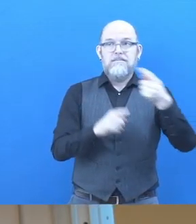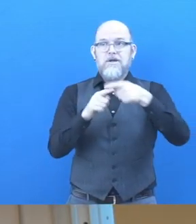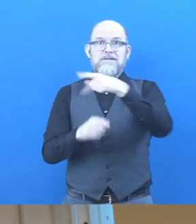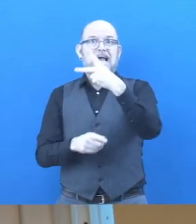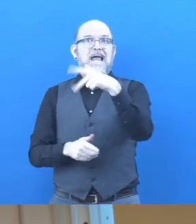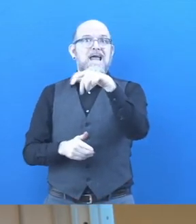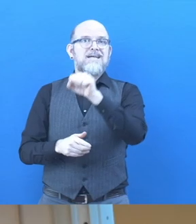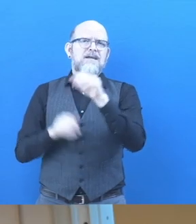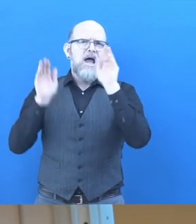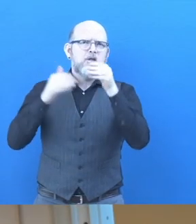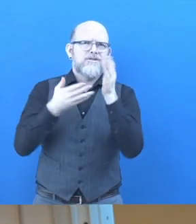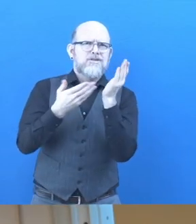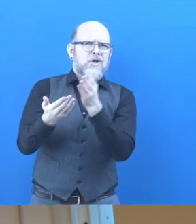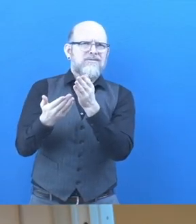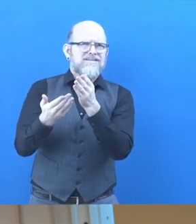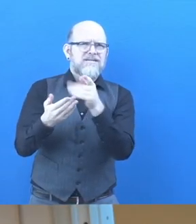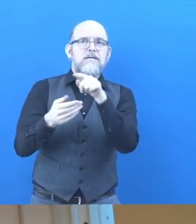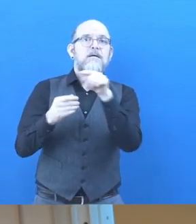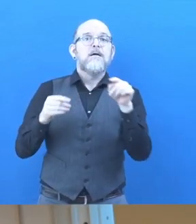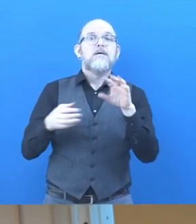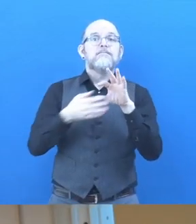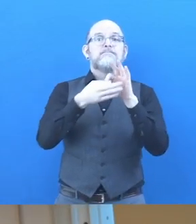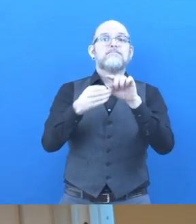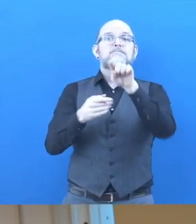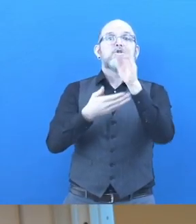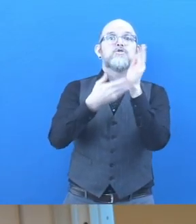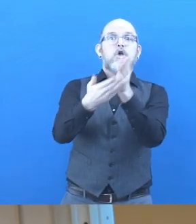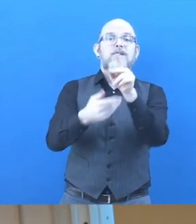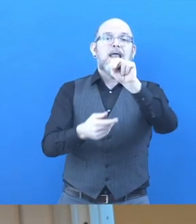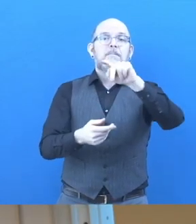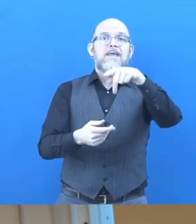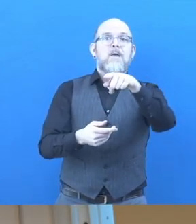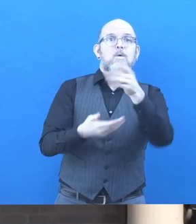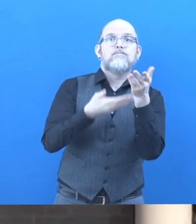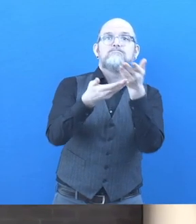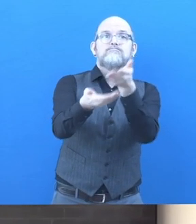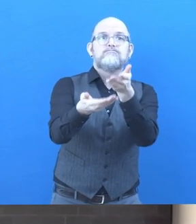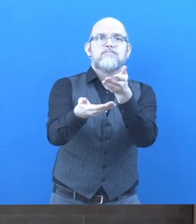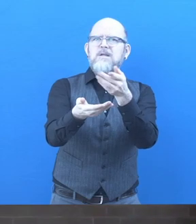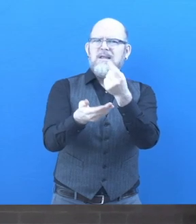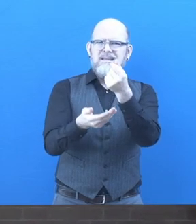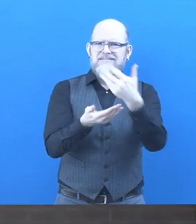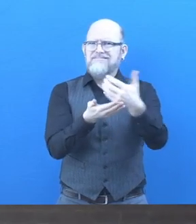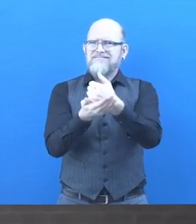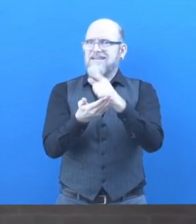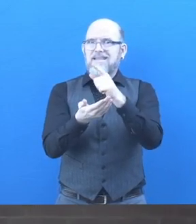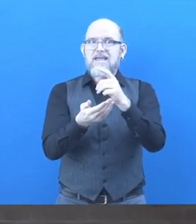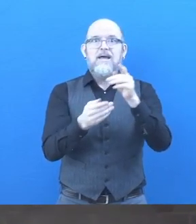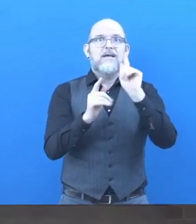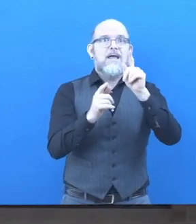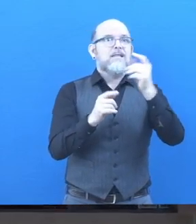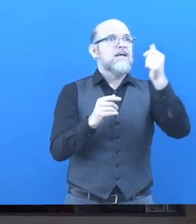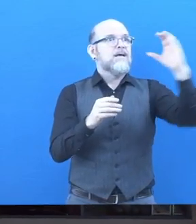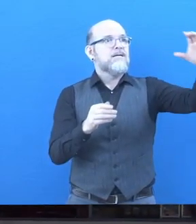This eliminates the middleman and allows more dollars to be used for services. The model relies on the provider